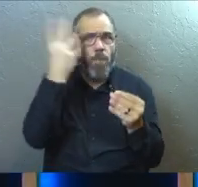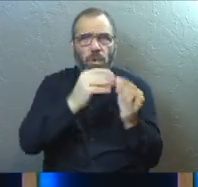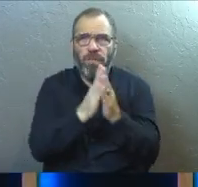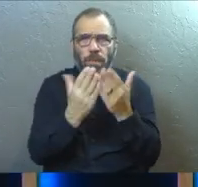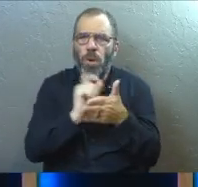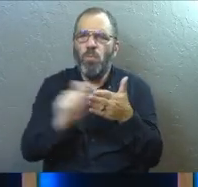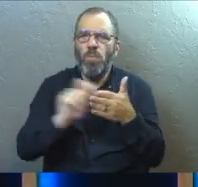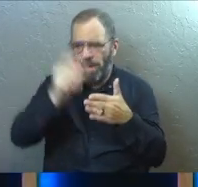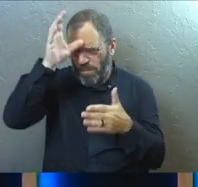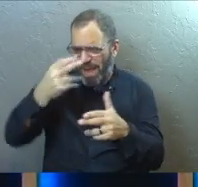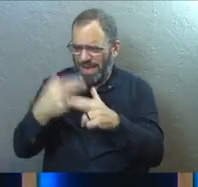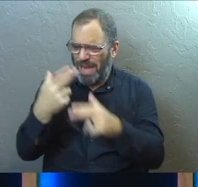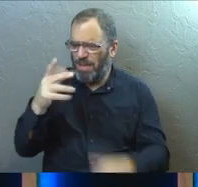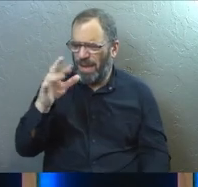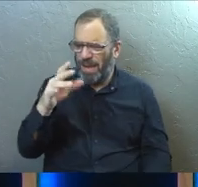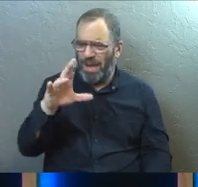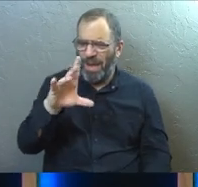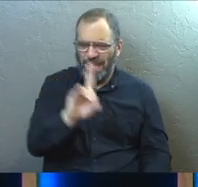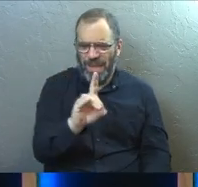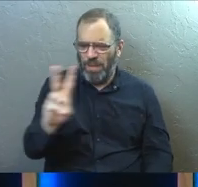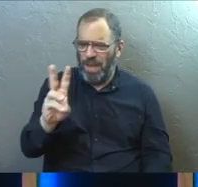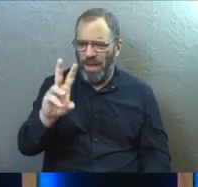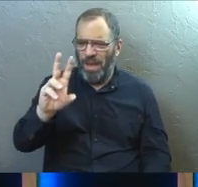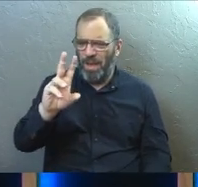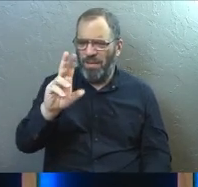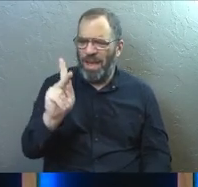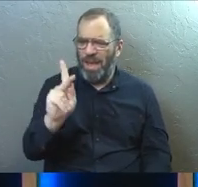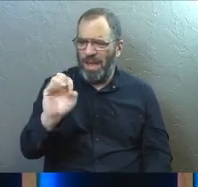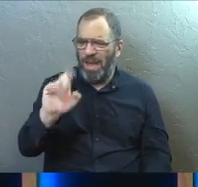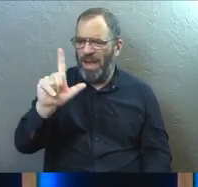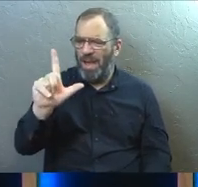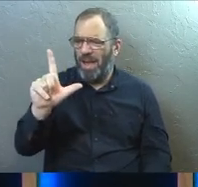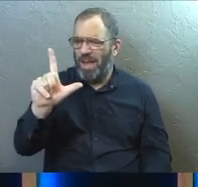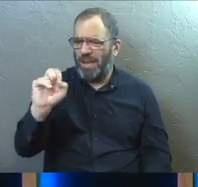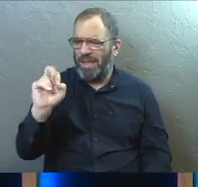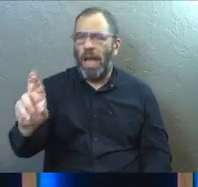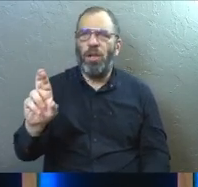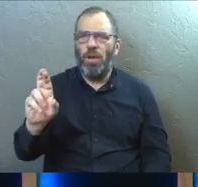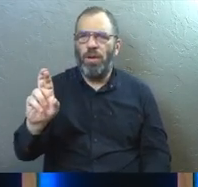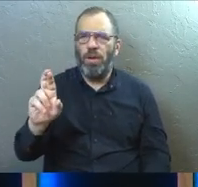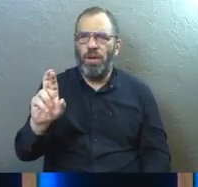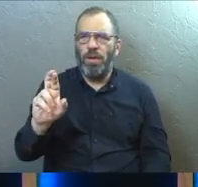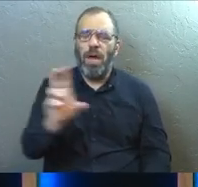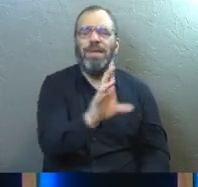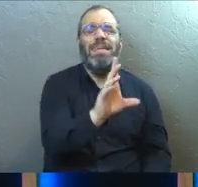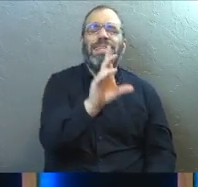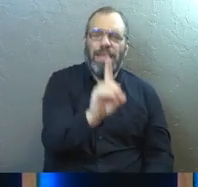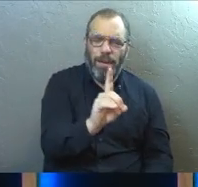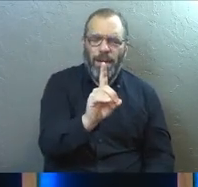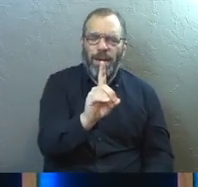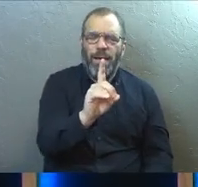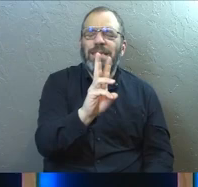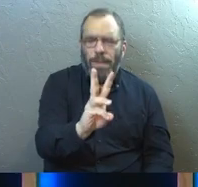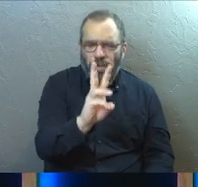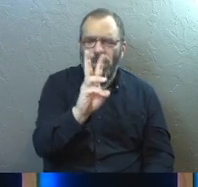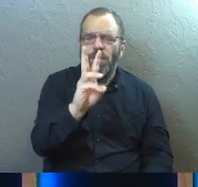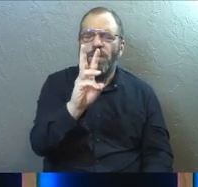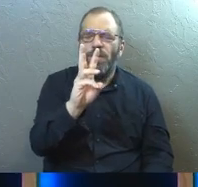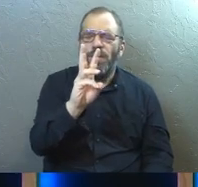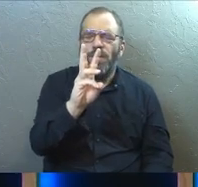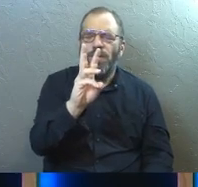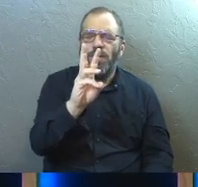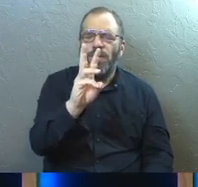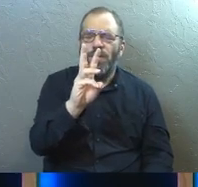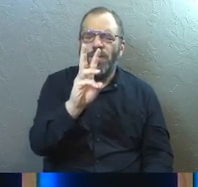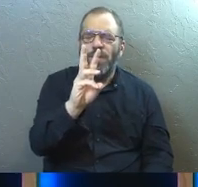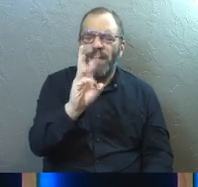book. And it was written by this guy named W.F. Philip Keller. And his story is, he's a Bible teacher, but